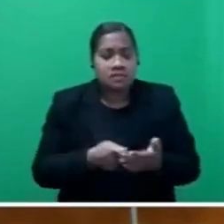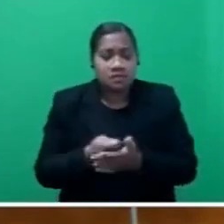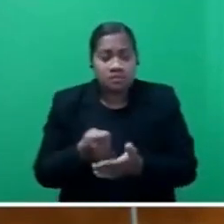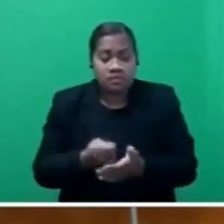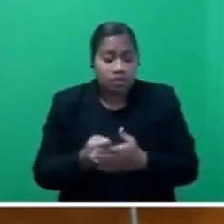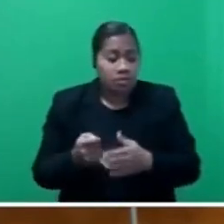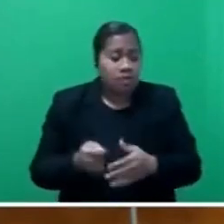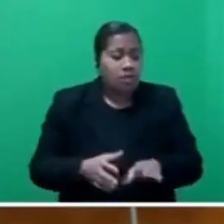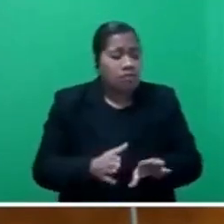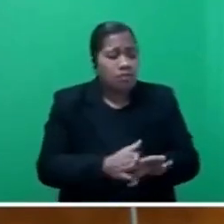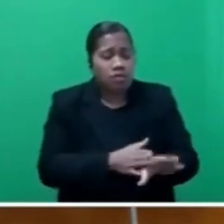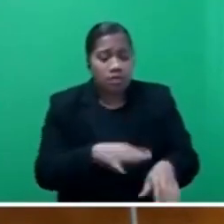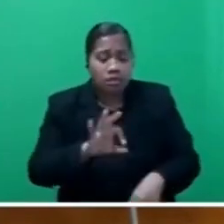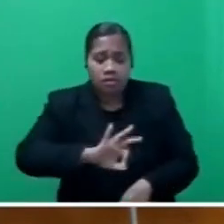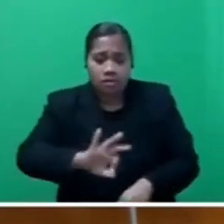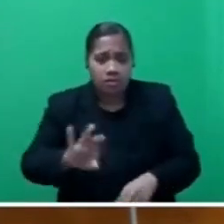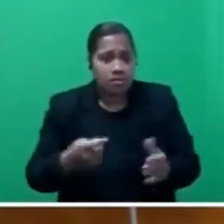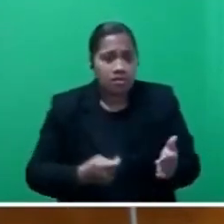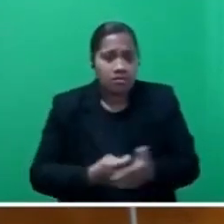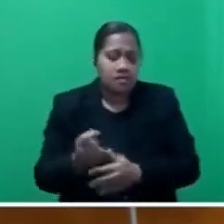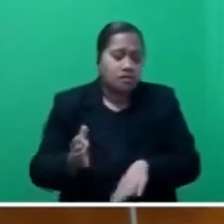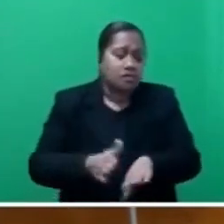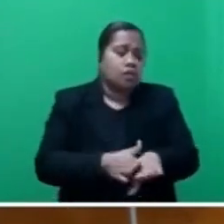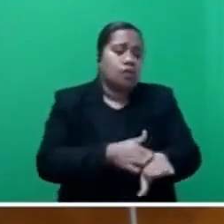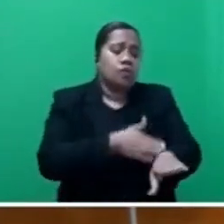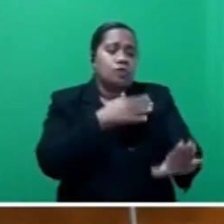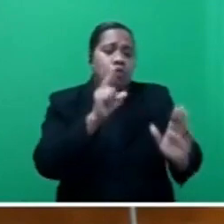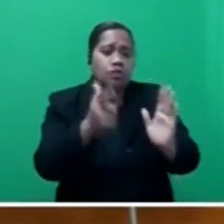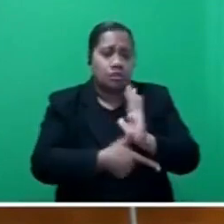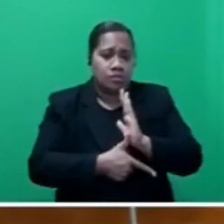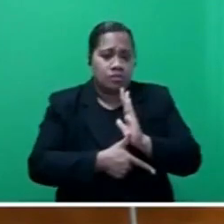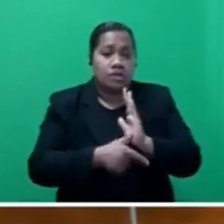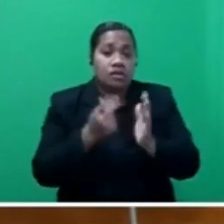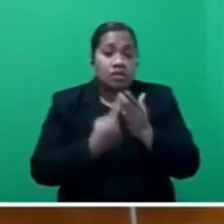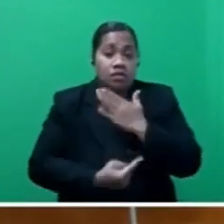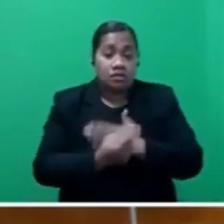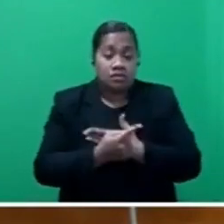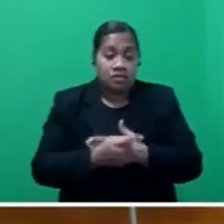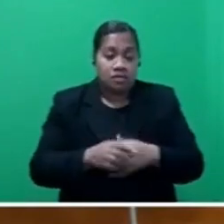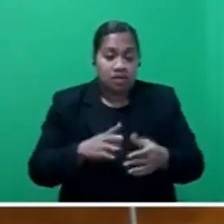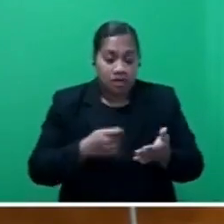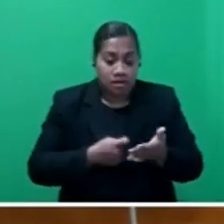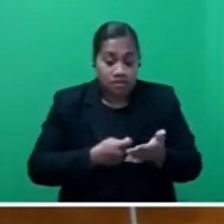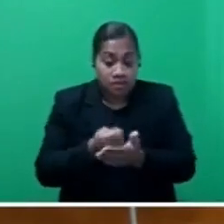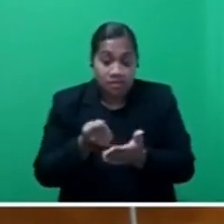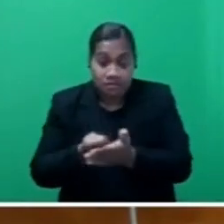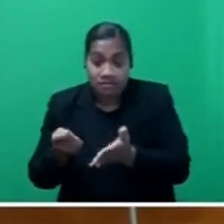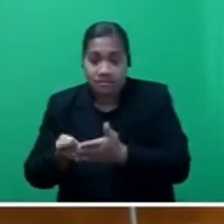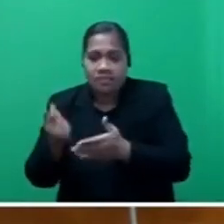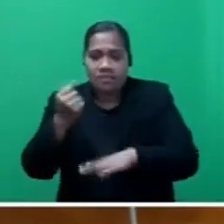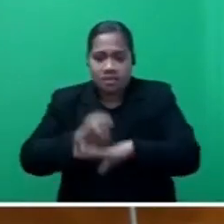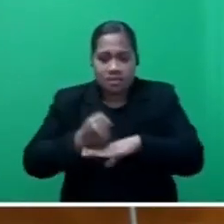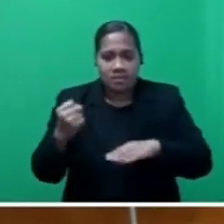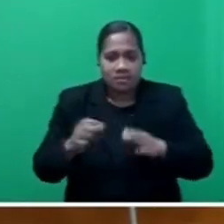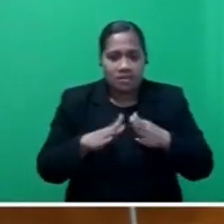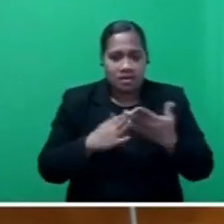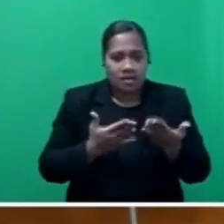overdue to them. And in making the payments, government is acknowledging that it had failed